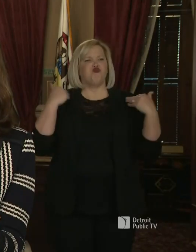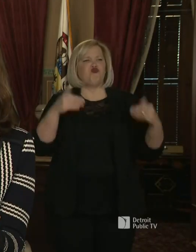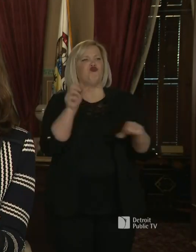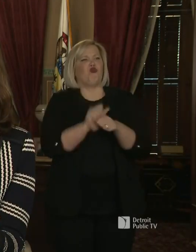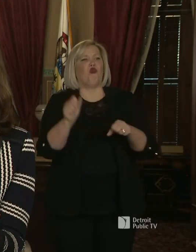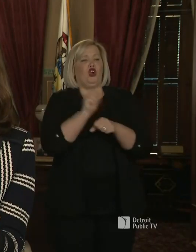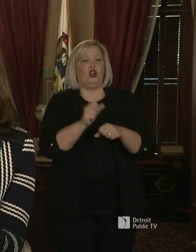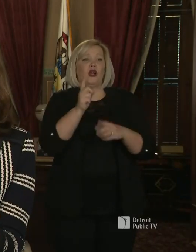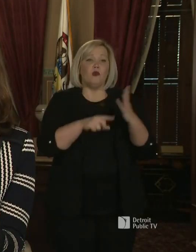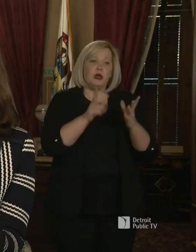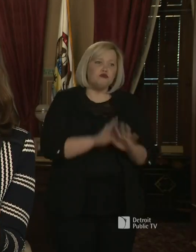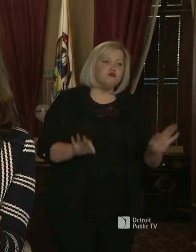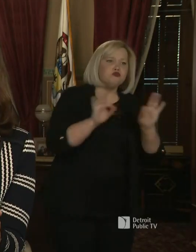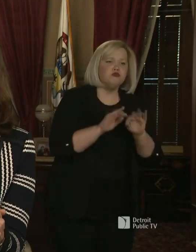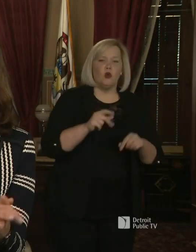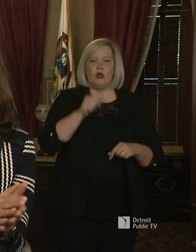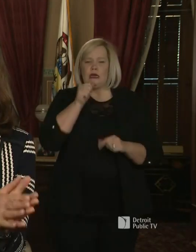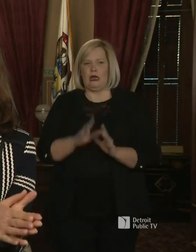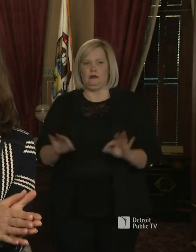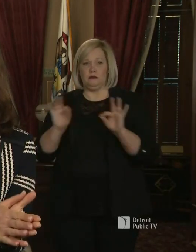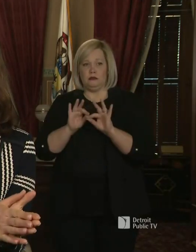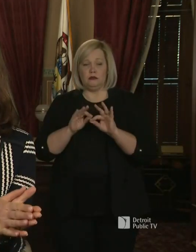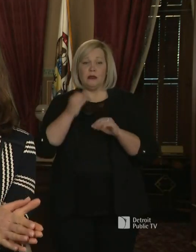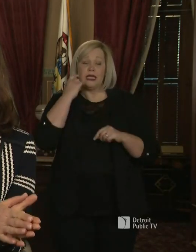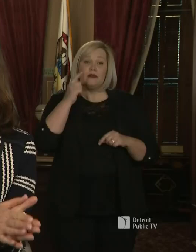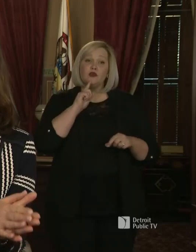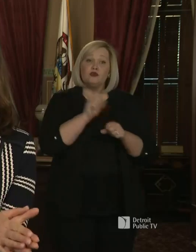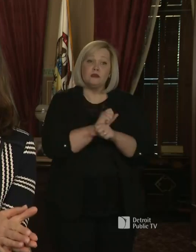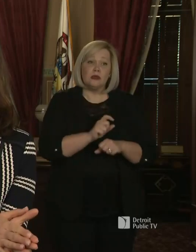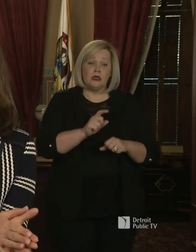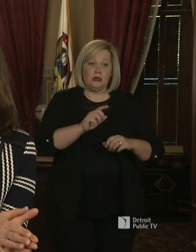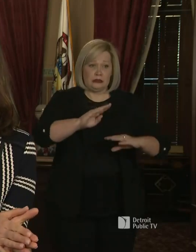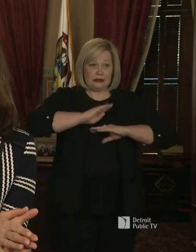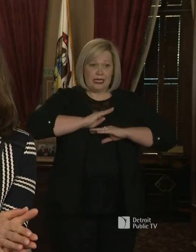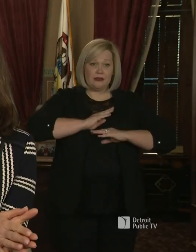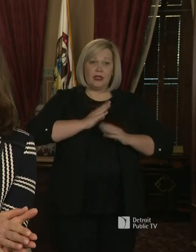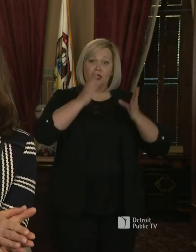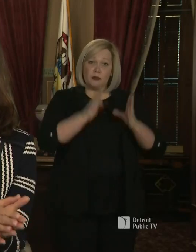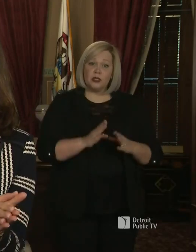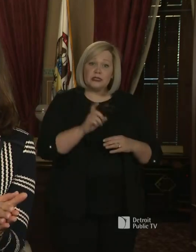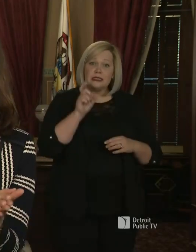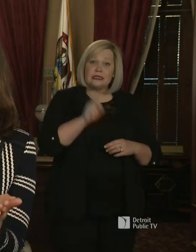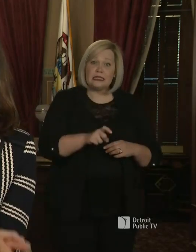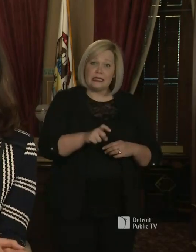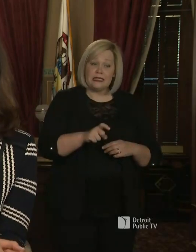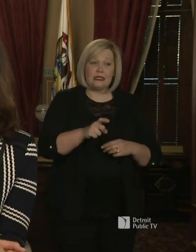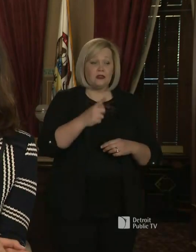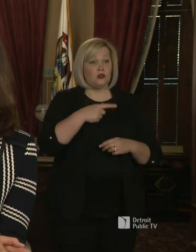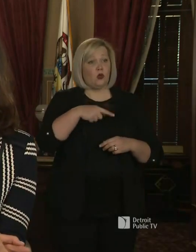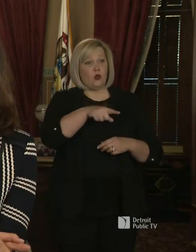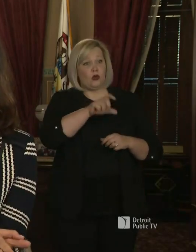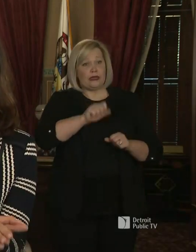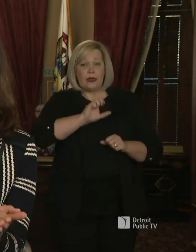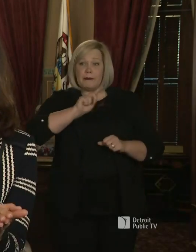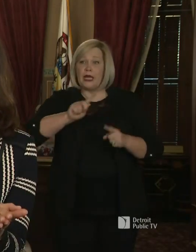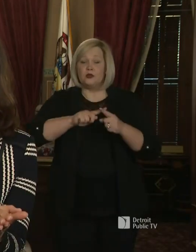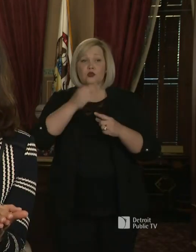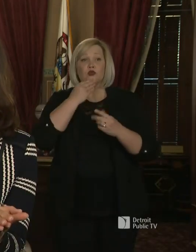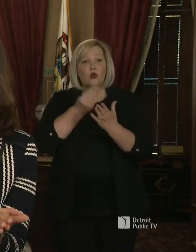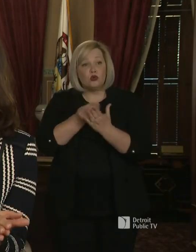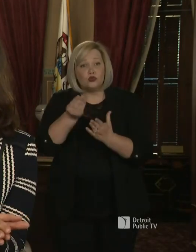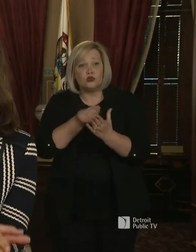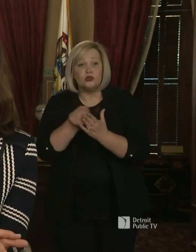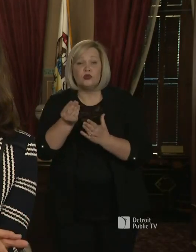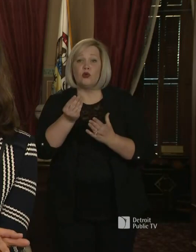not essential. If it is meeting someone's needs so that they can get back on the road to get to the grocery store in this,